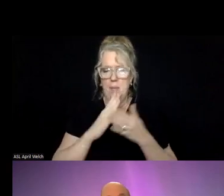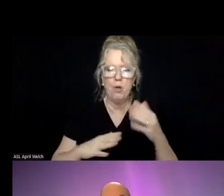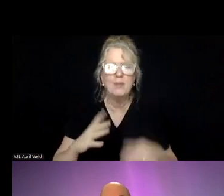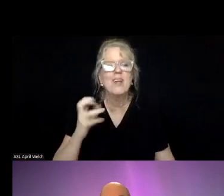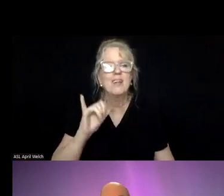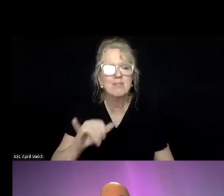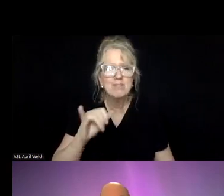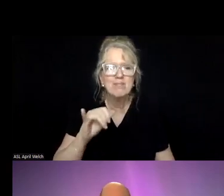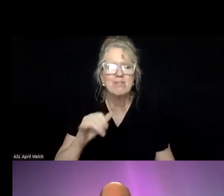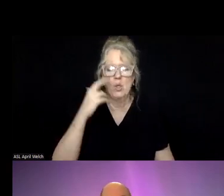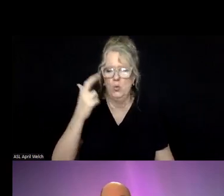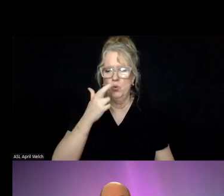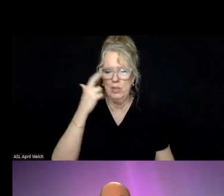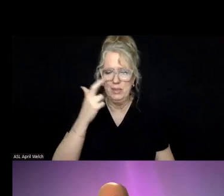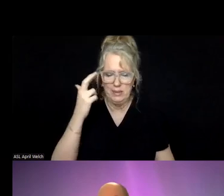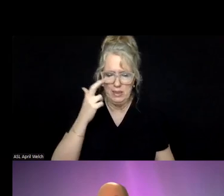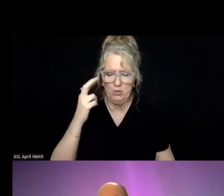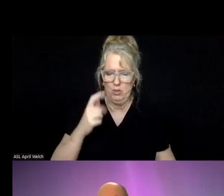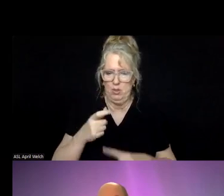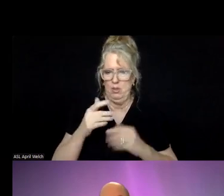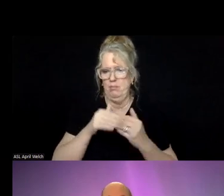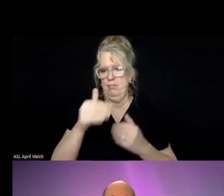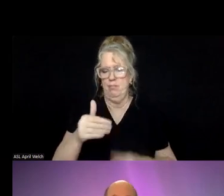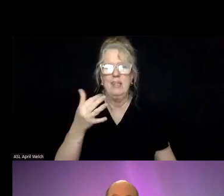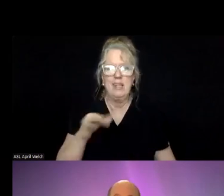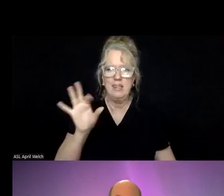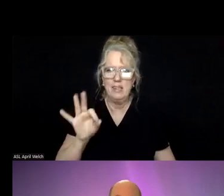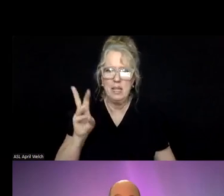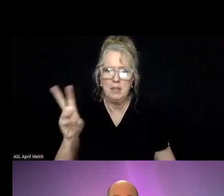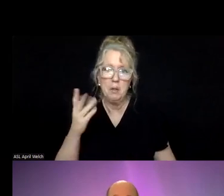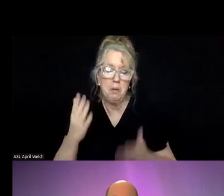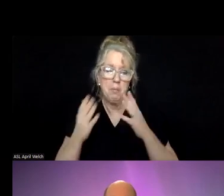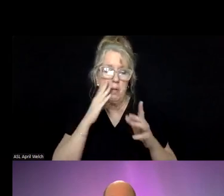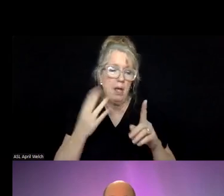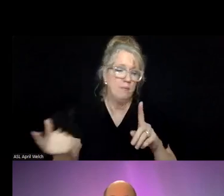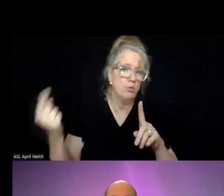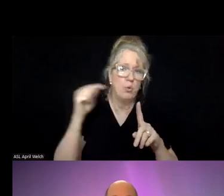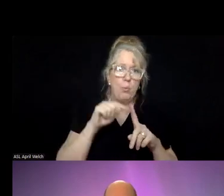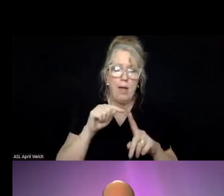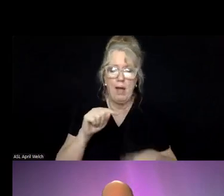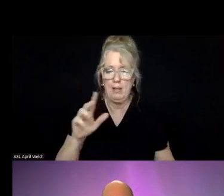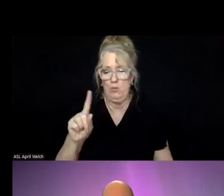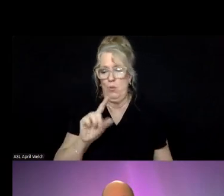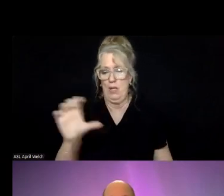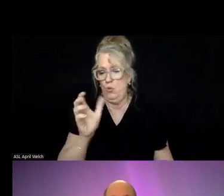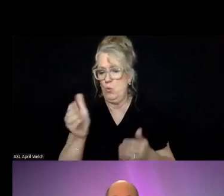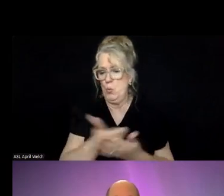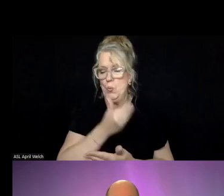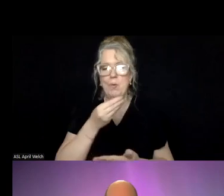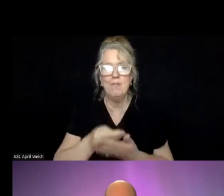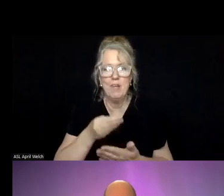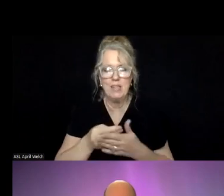realization at that point by 1996 was that we needed to go back to those hundred new funding sources